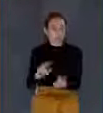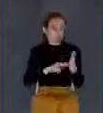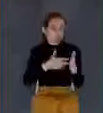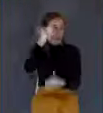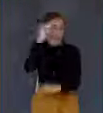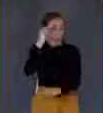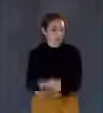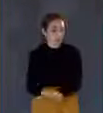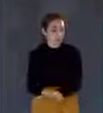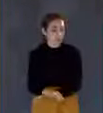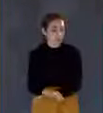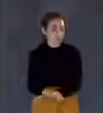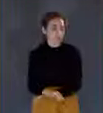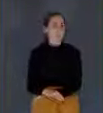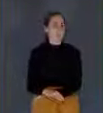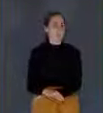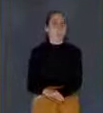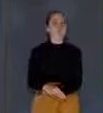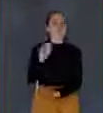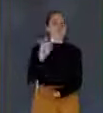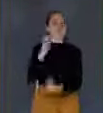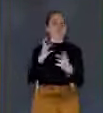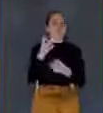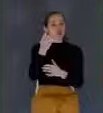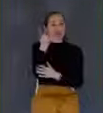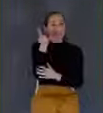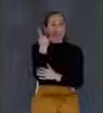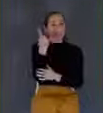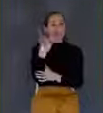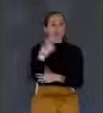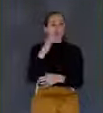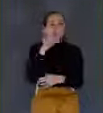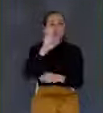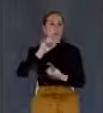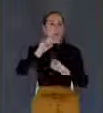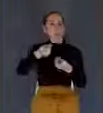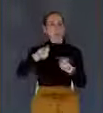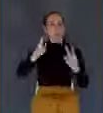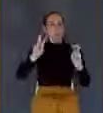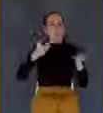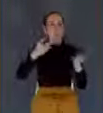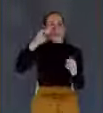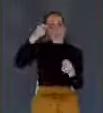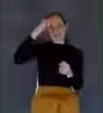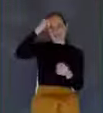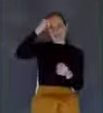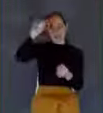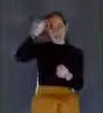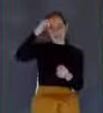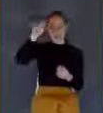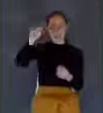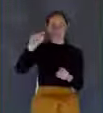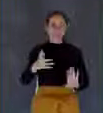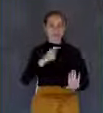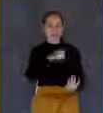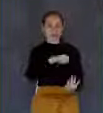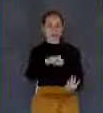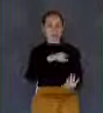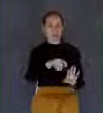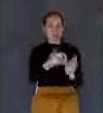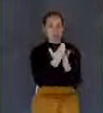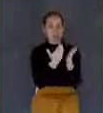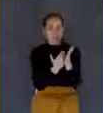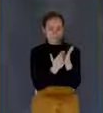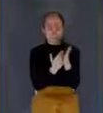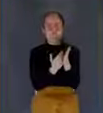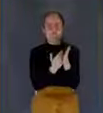And in order for us to really understand this, let me just give you a little bit of a theology lesson here about the doctrine of Christ. Did you know throughout the history of the church,